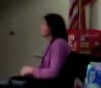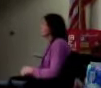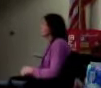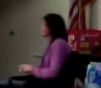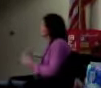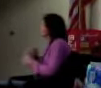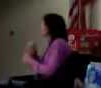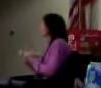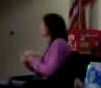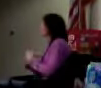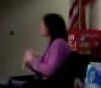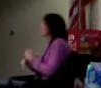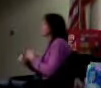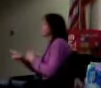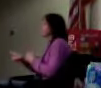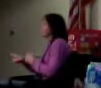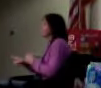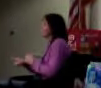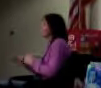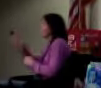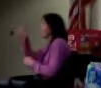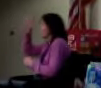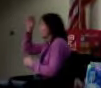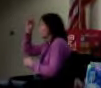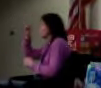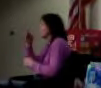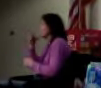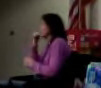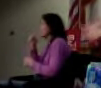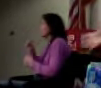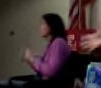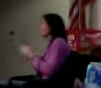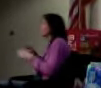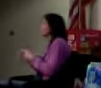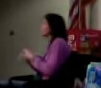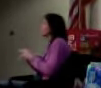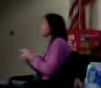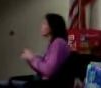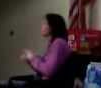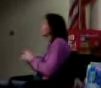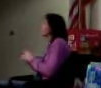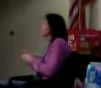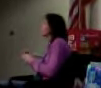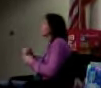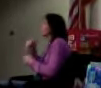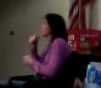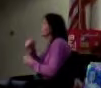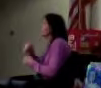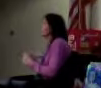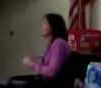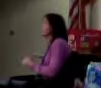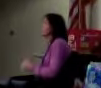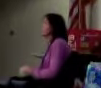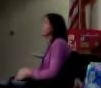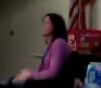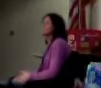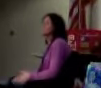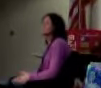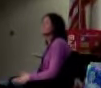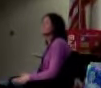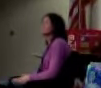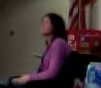Not shockingly to any of you in this room, boys experience the world differently than girls. Women experience the world that you're not. Yes, of course, right?